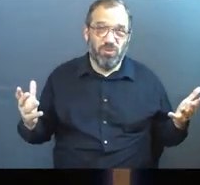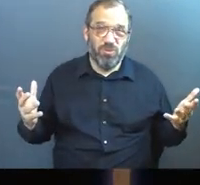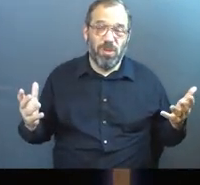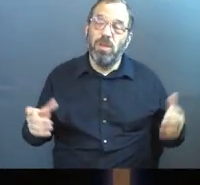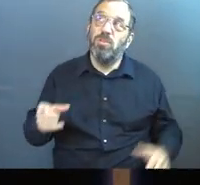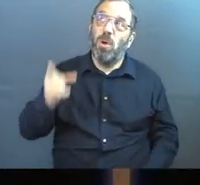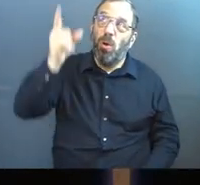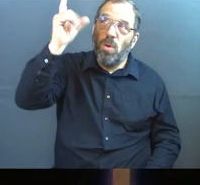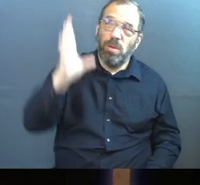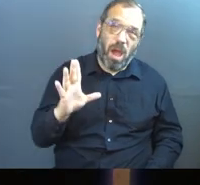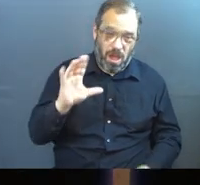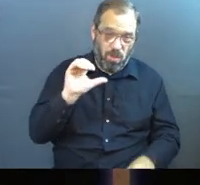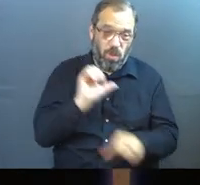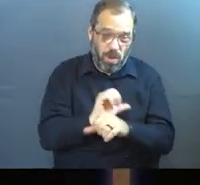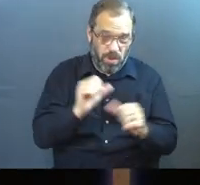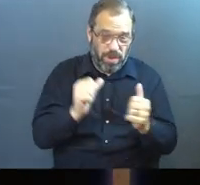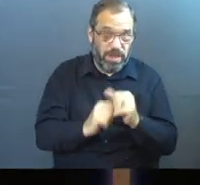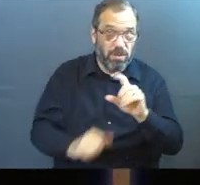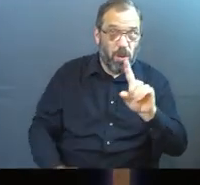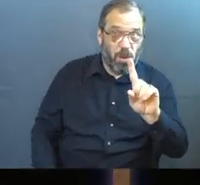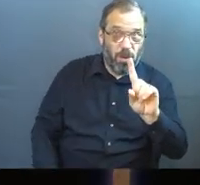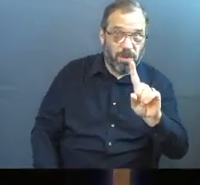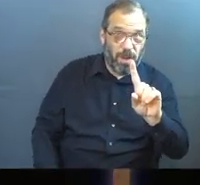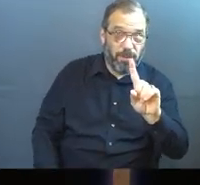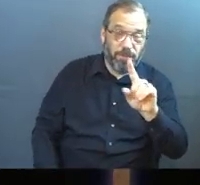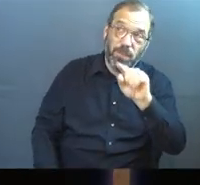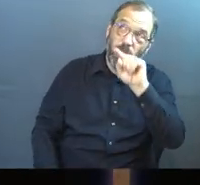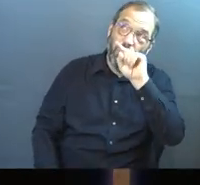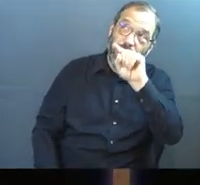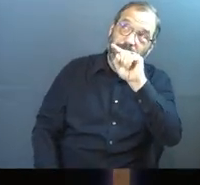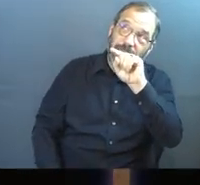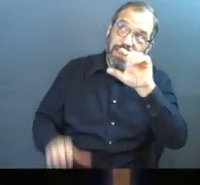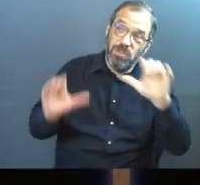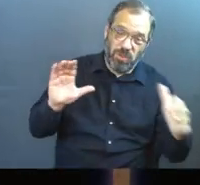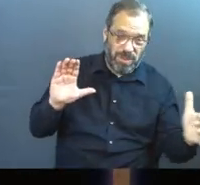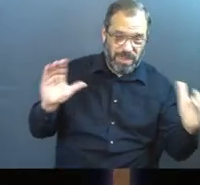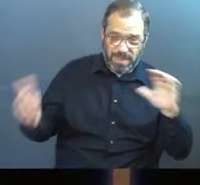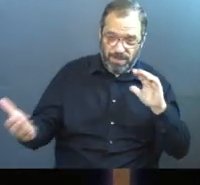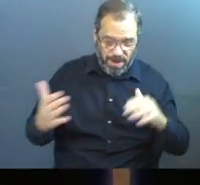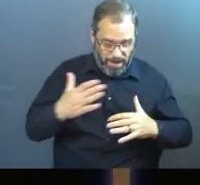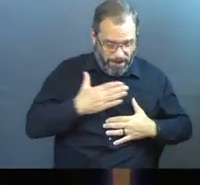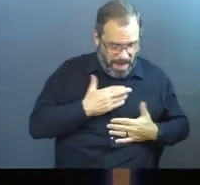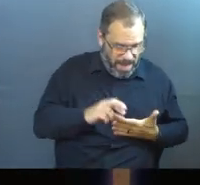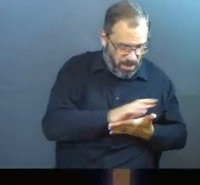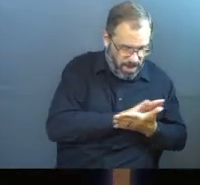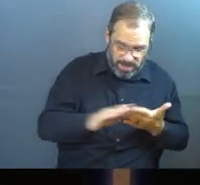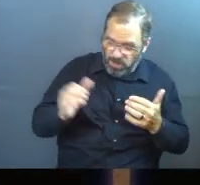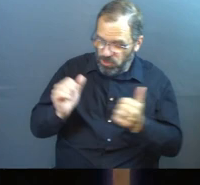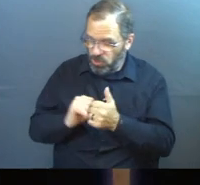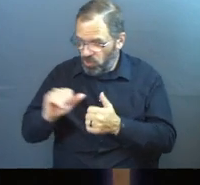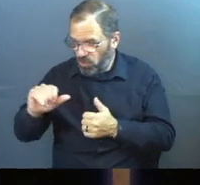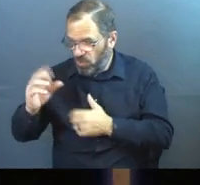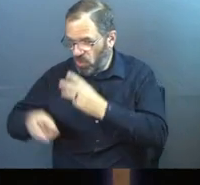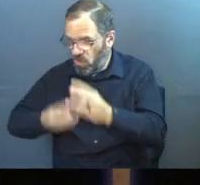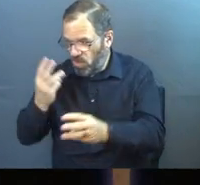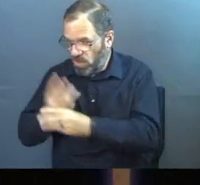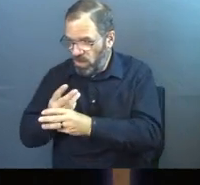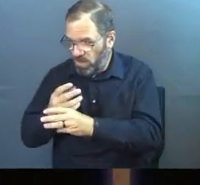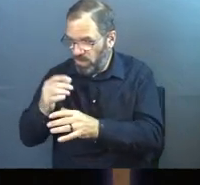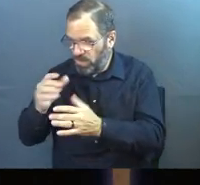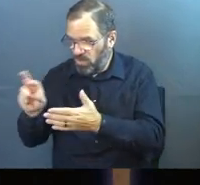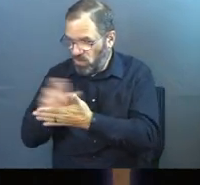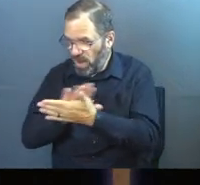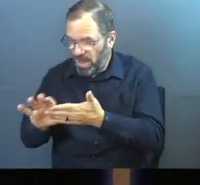And so God is going to deal with this in just a minute, because what he's doing there by comparing his righteousness to the righteousness of others is